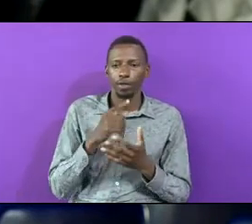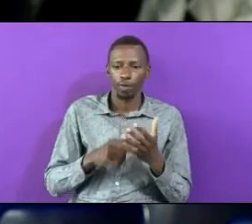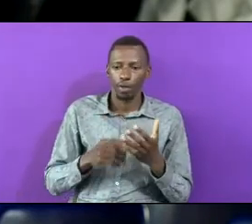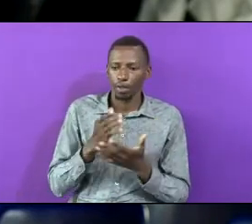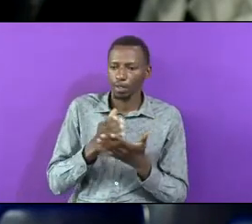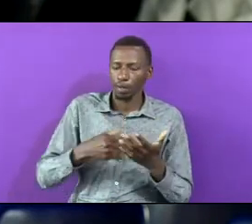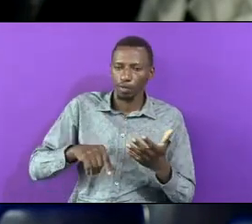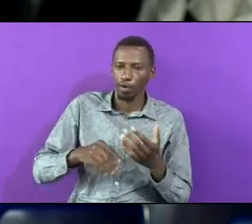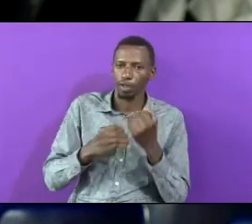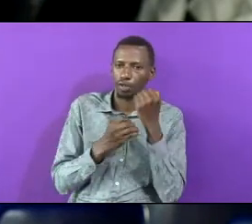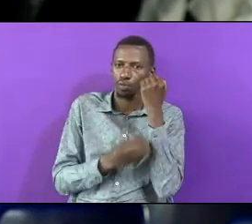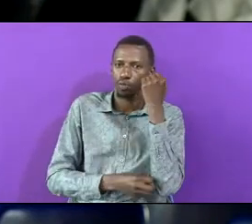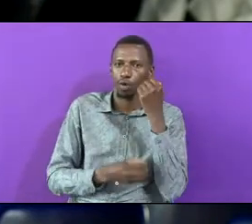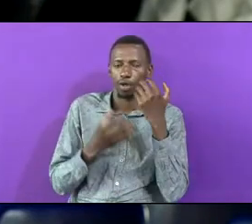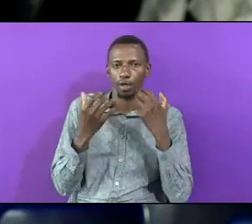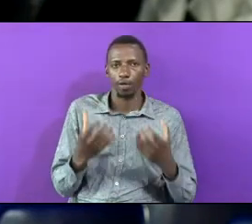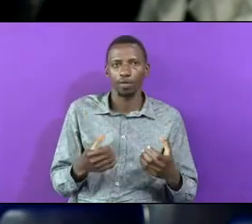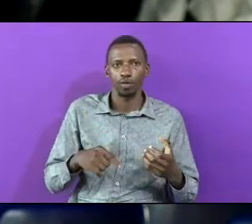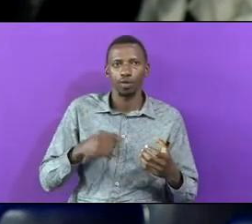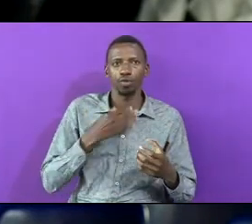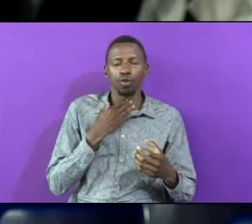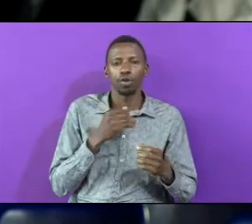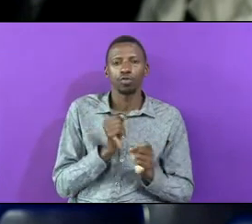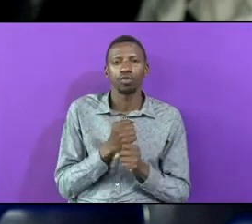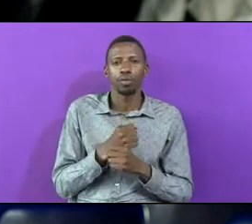Poor So We Want To Make